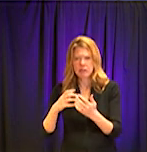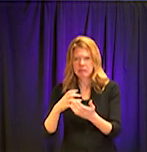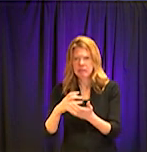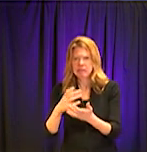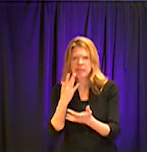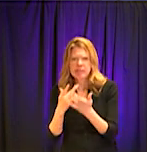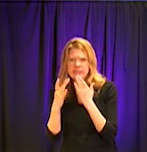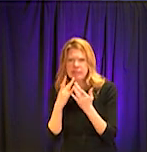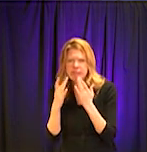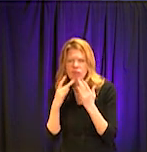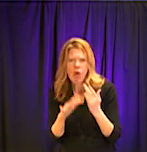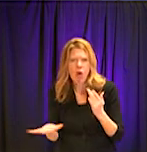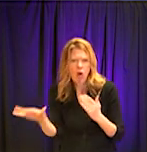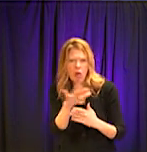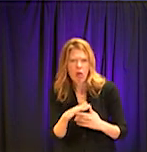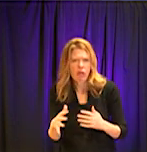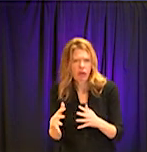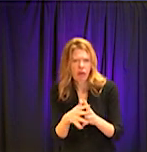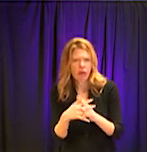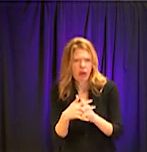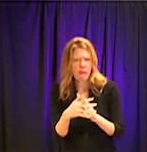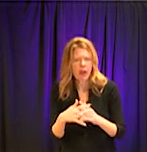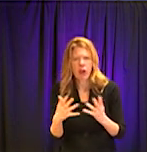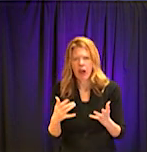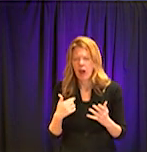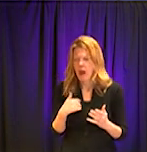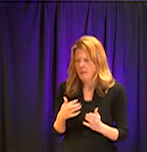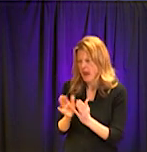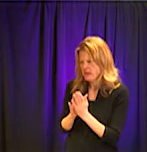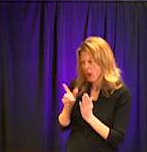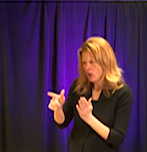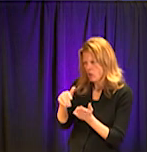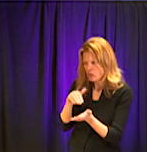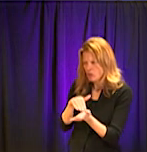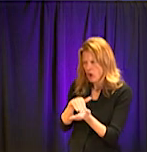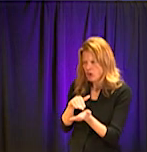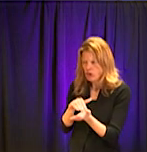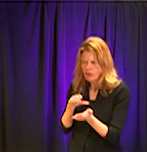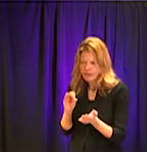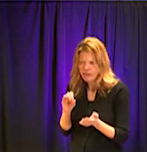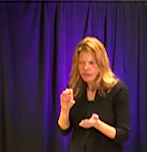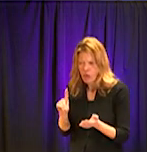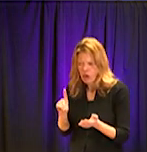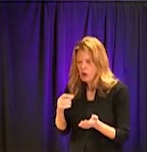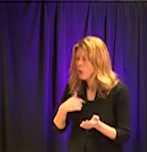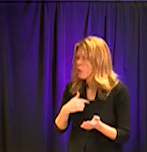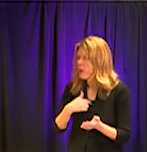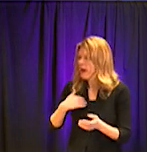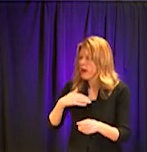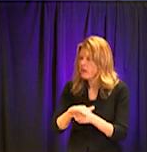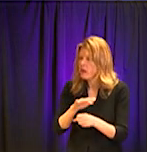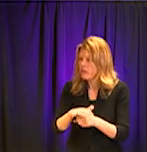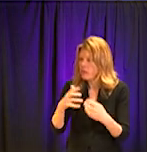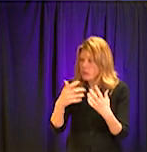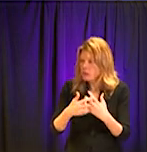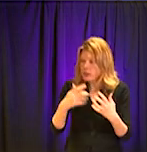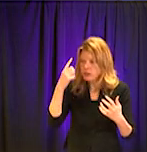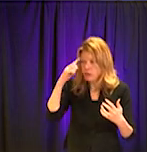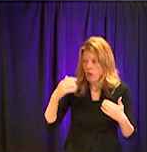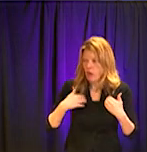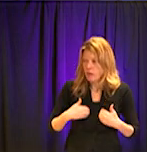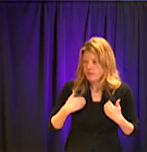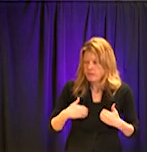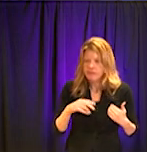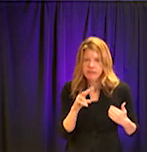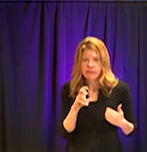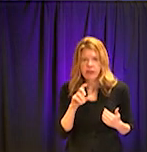turning to you, Dr. Ford, how do we have enough ventilators here? Do we have, uh, enough beds, hospital beds? How